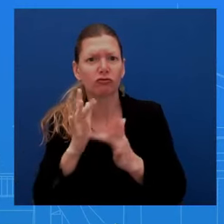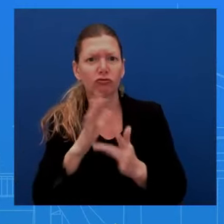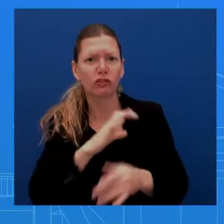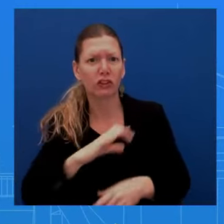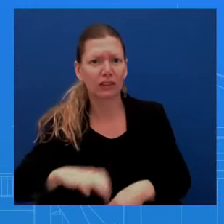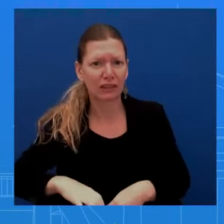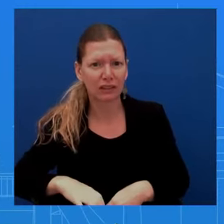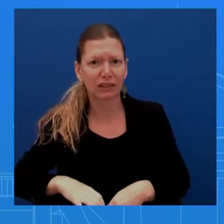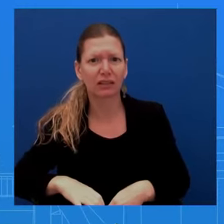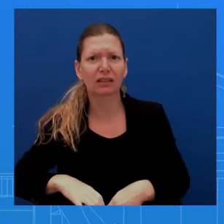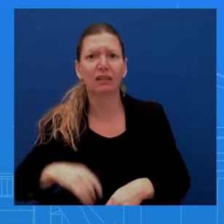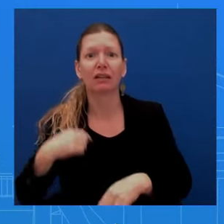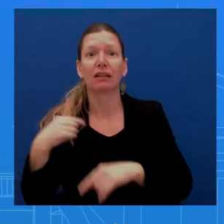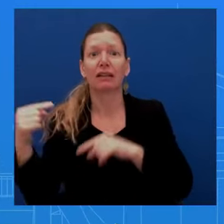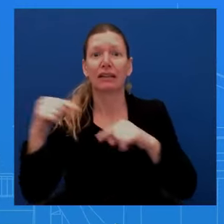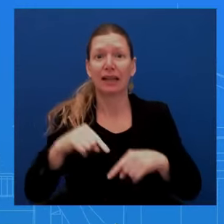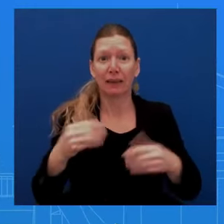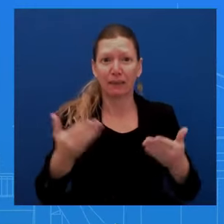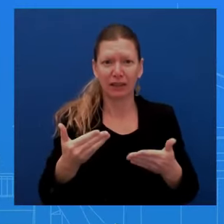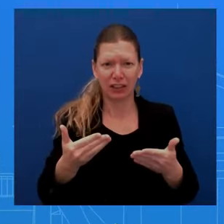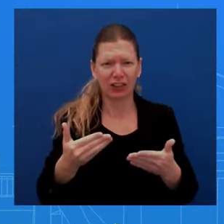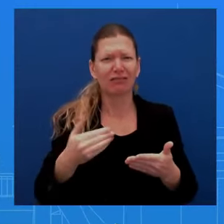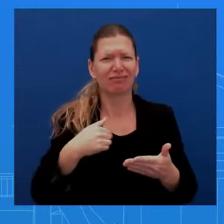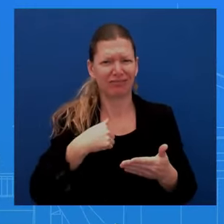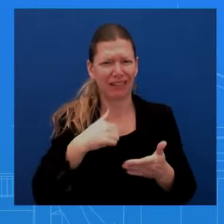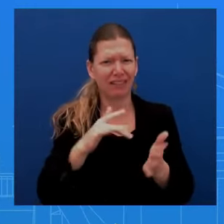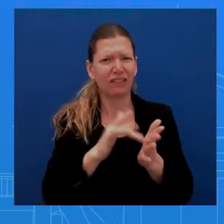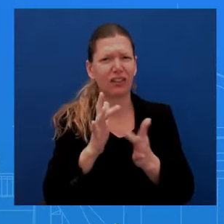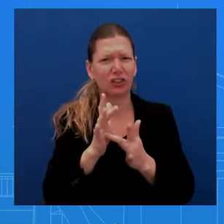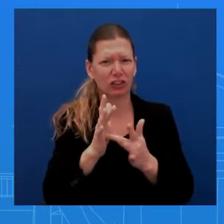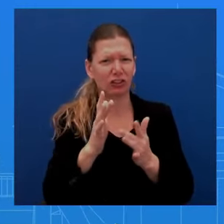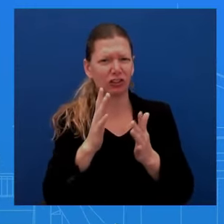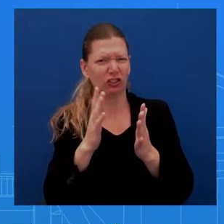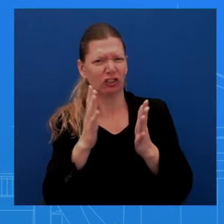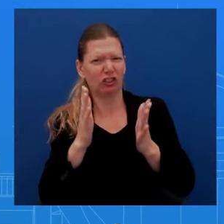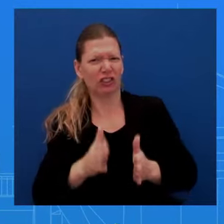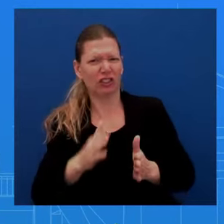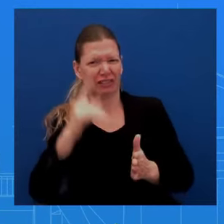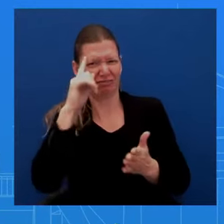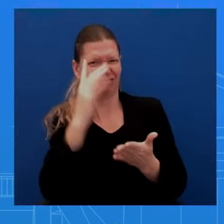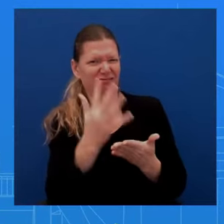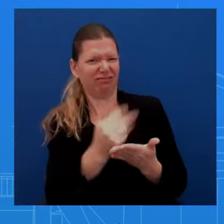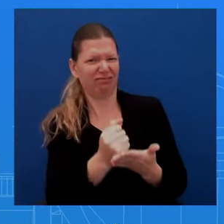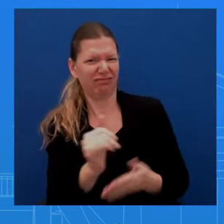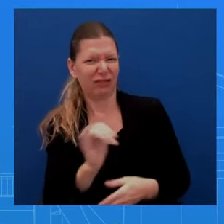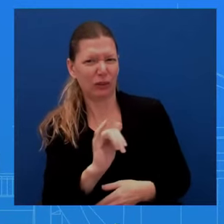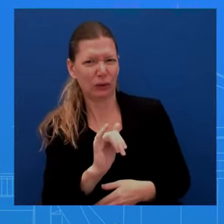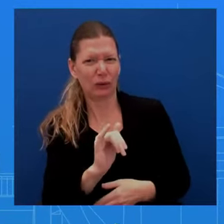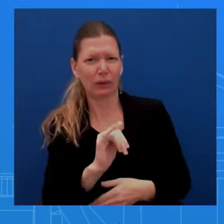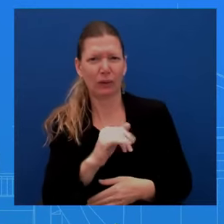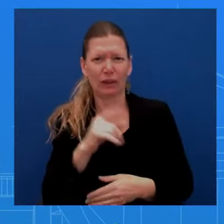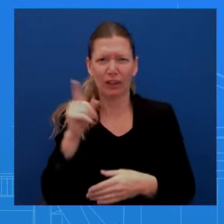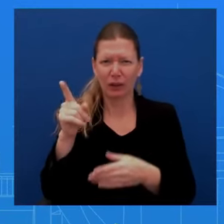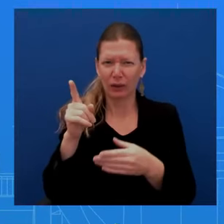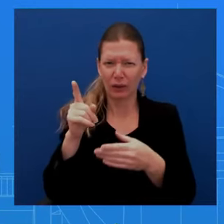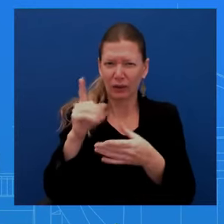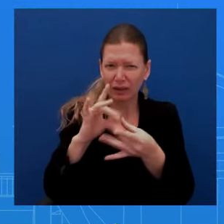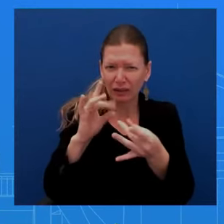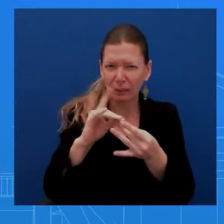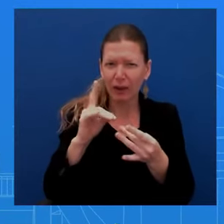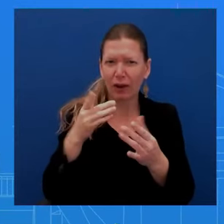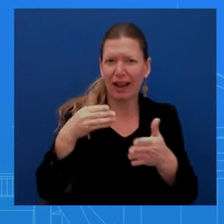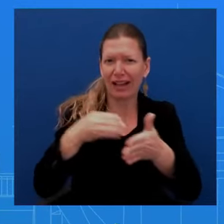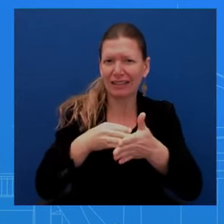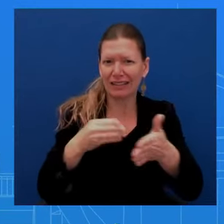about anti-Semitism and Muslim clerics being killed and these things growing in this recently especially. So my